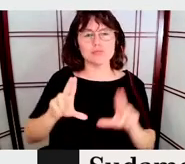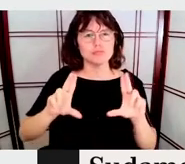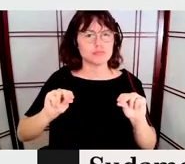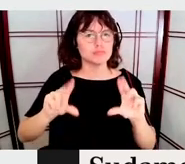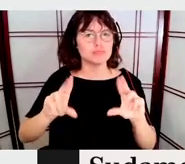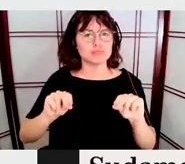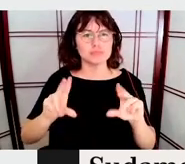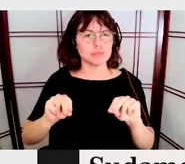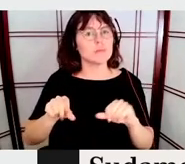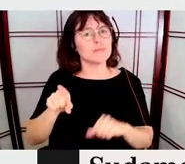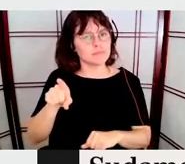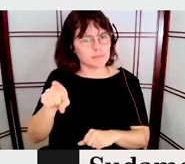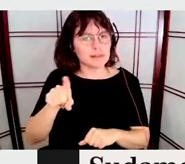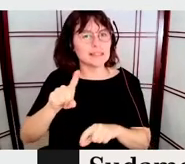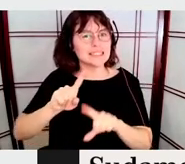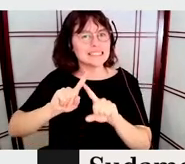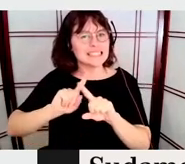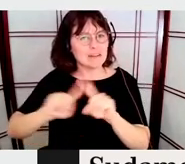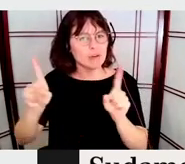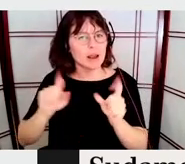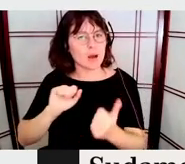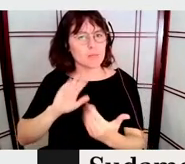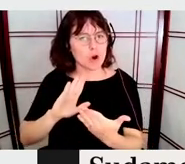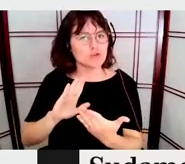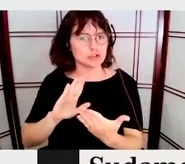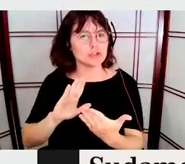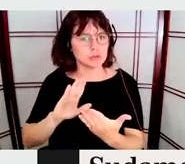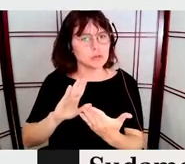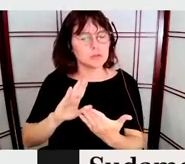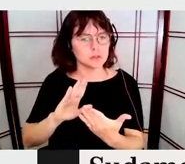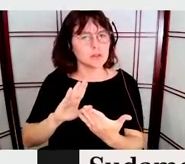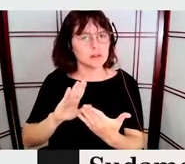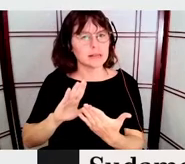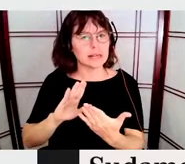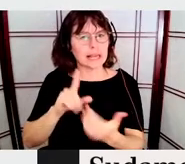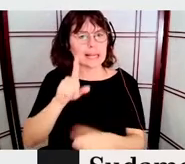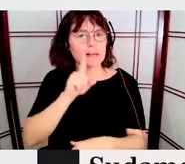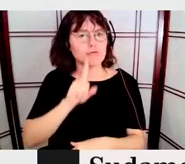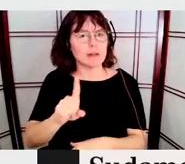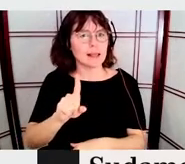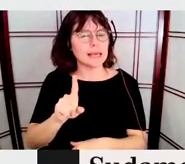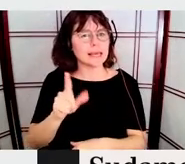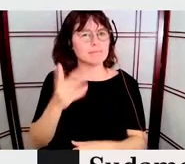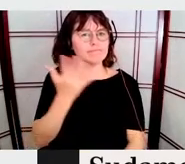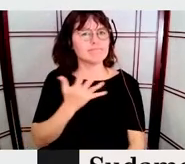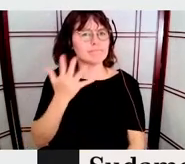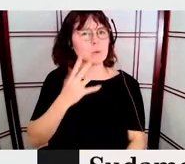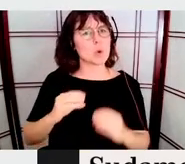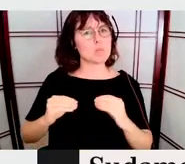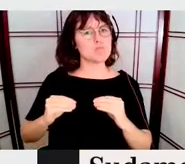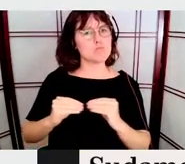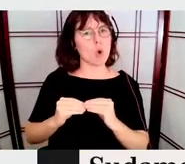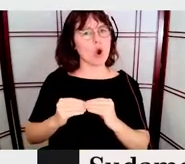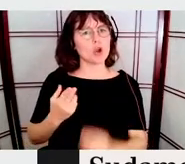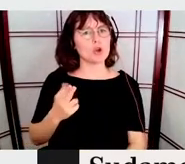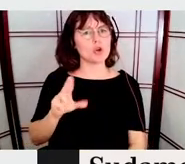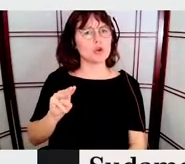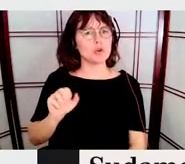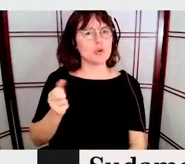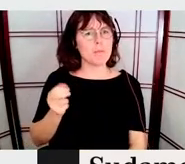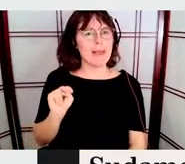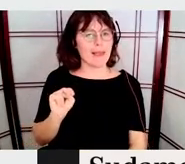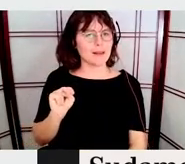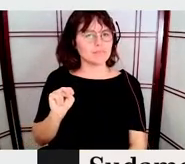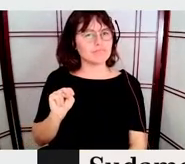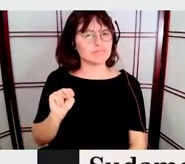it makes it more human that it was done. Like if you try to